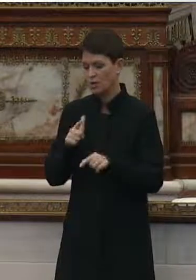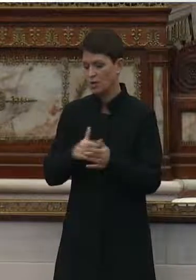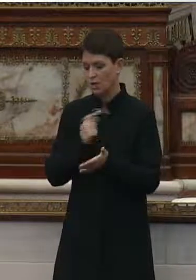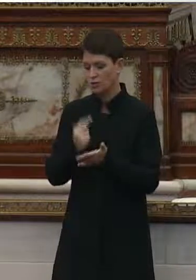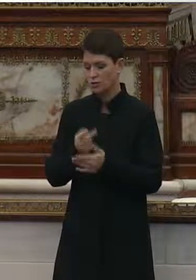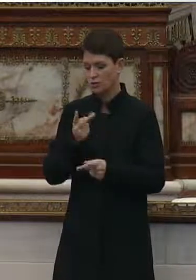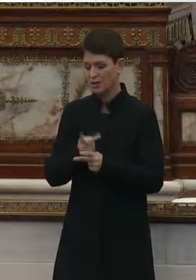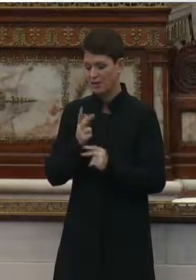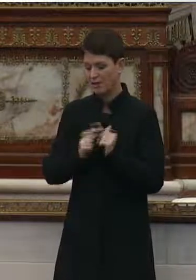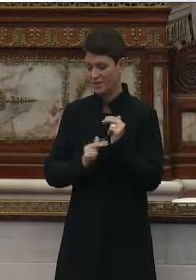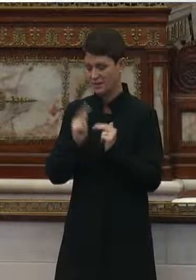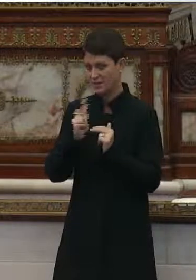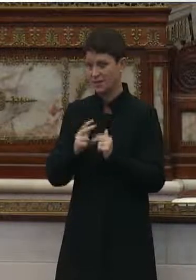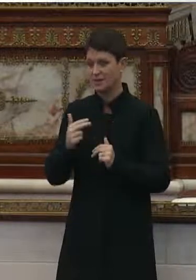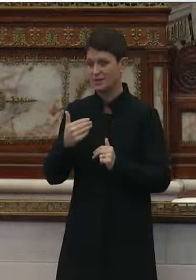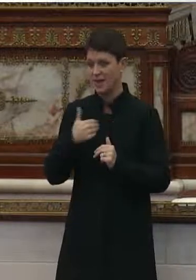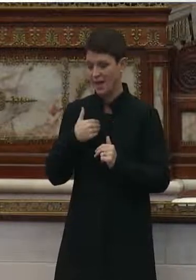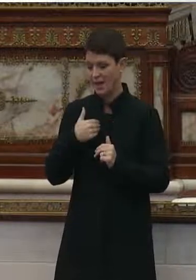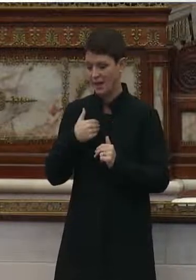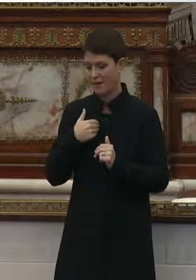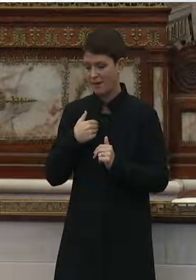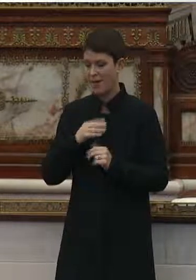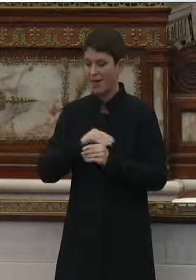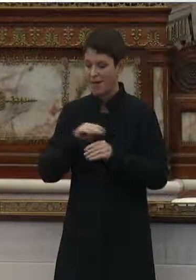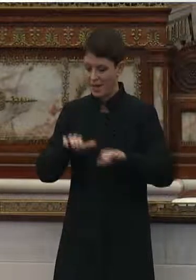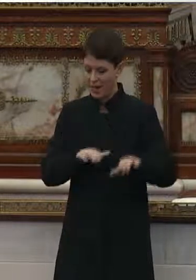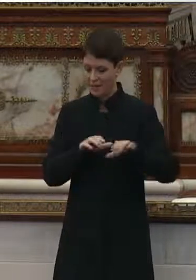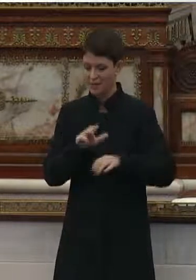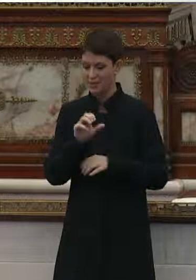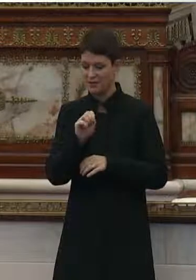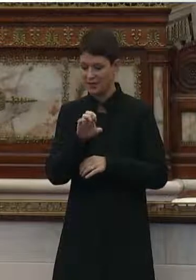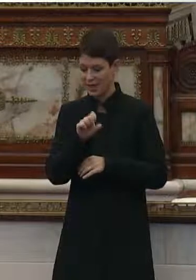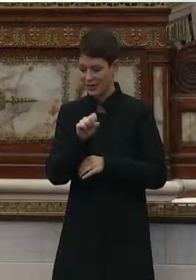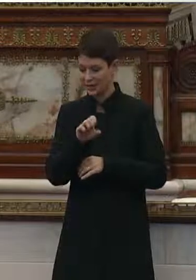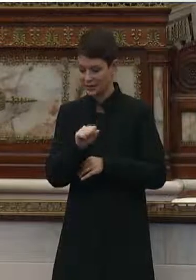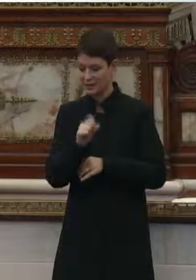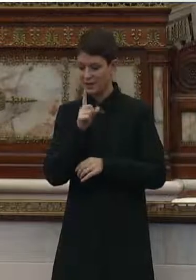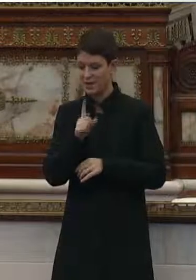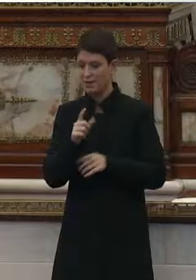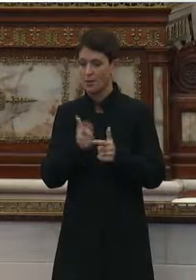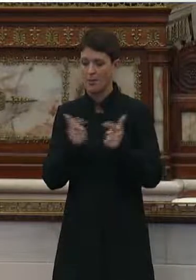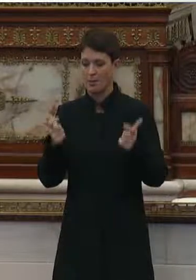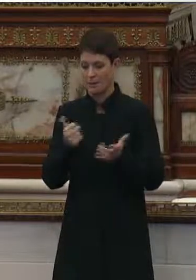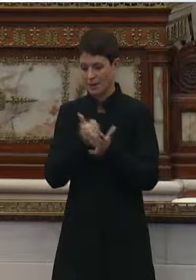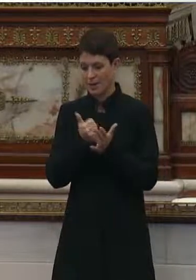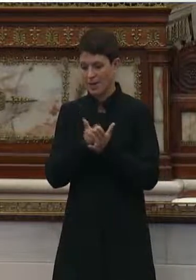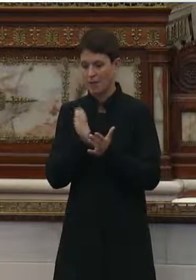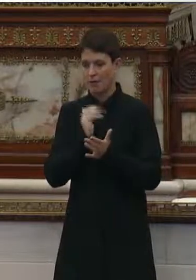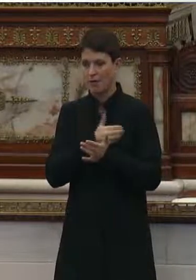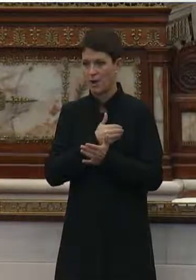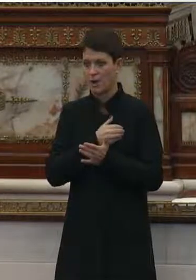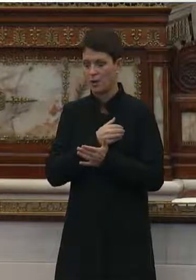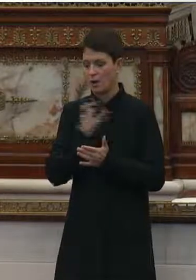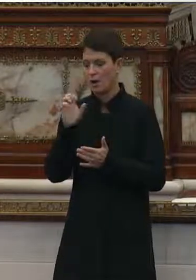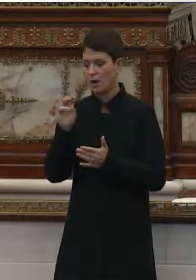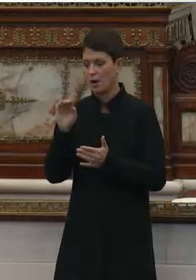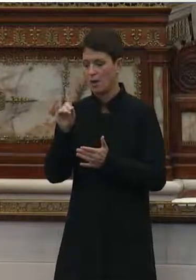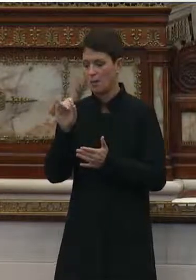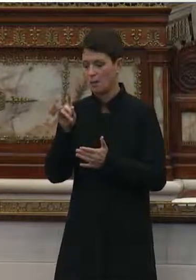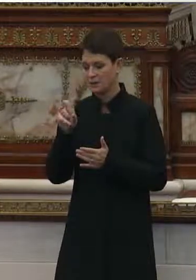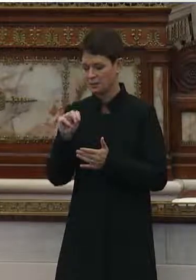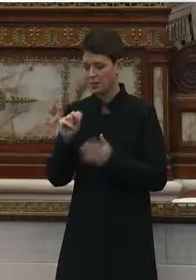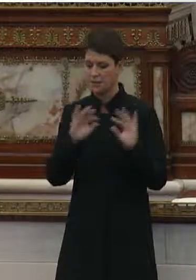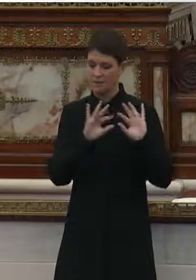-term care facilities have active COVID cases, this would be a tremendous help to our ombudsman, as well as